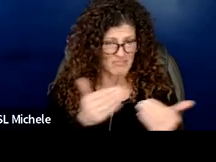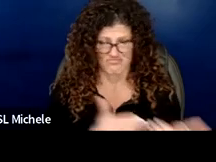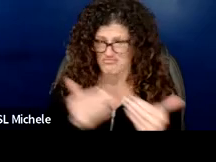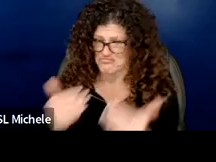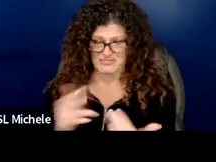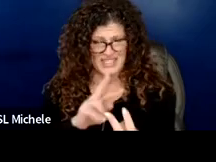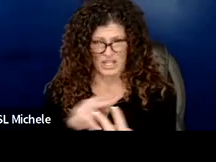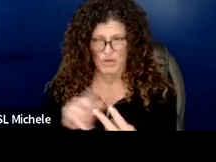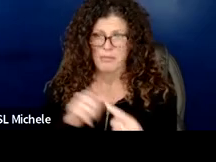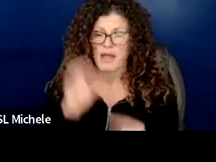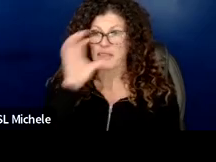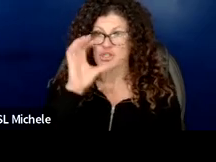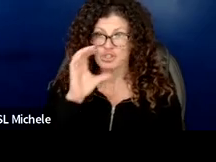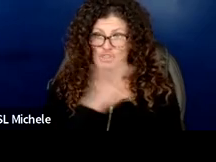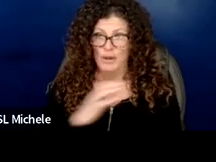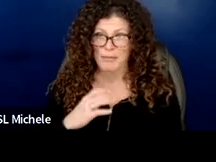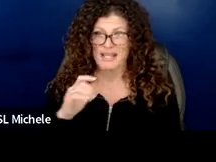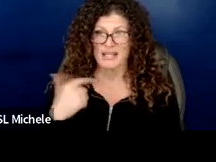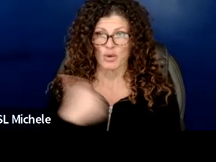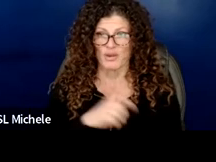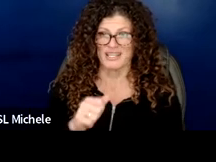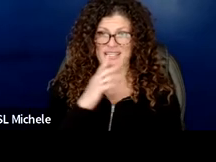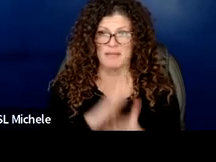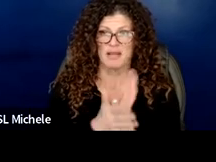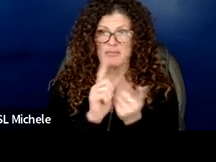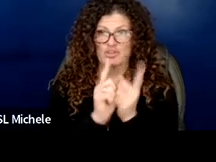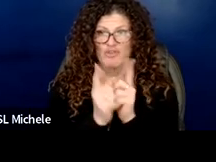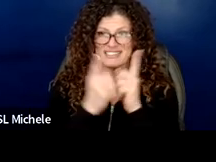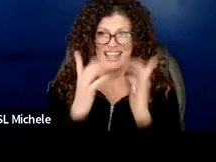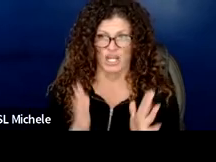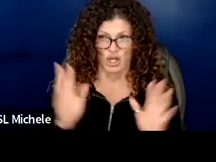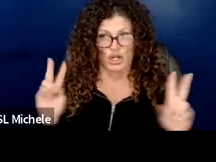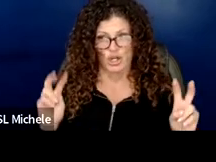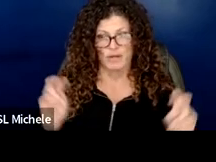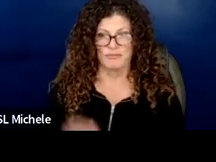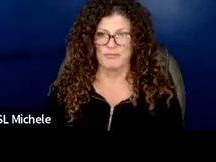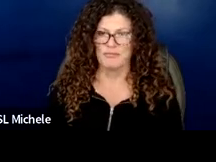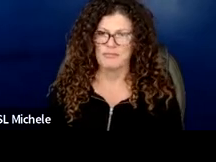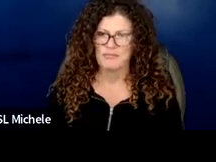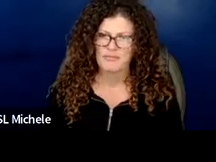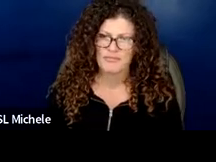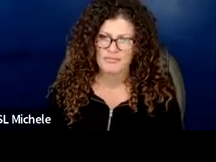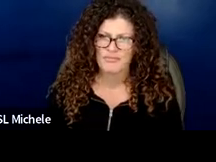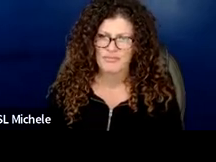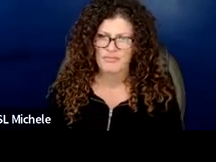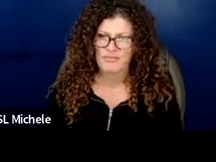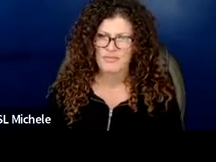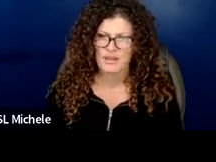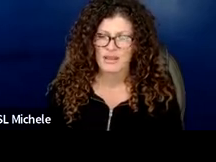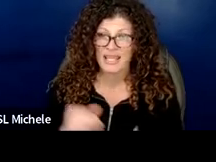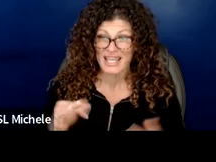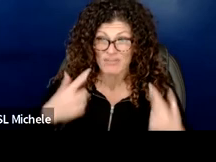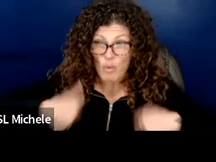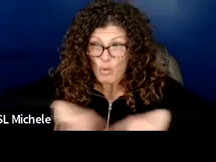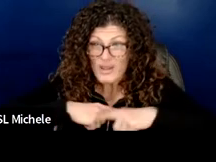to become sort of the translator when we ask these questions of the candidates so so as long as we understood within ourselves